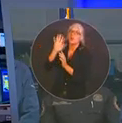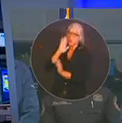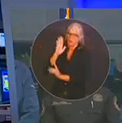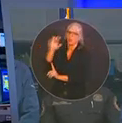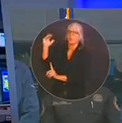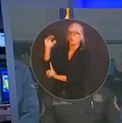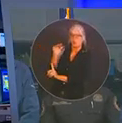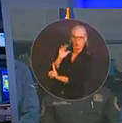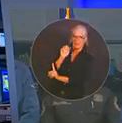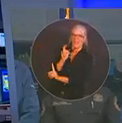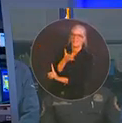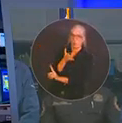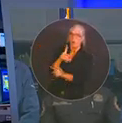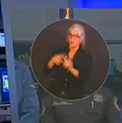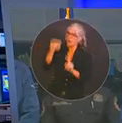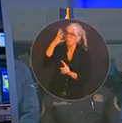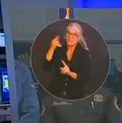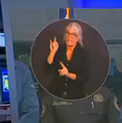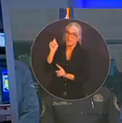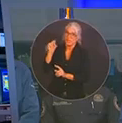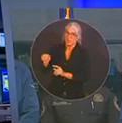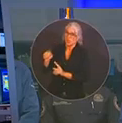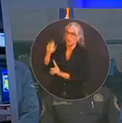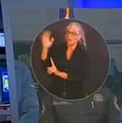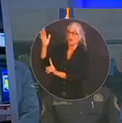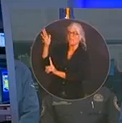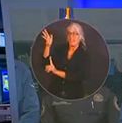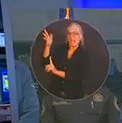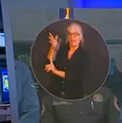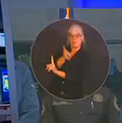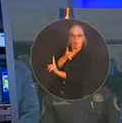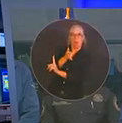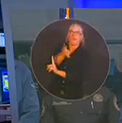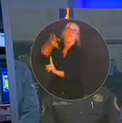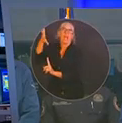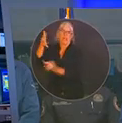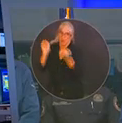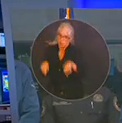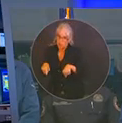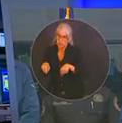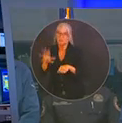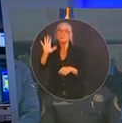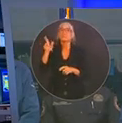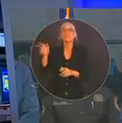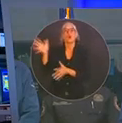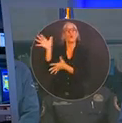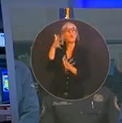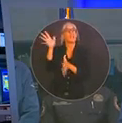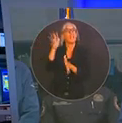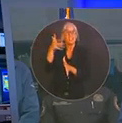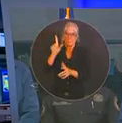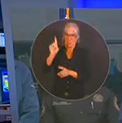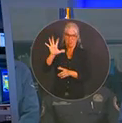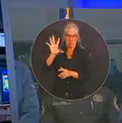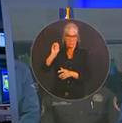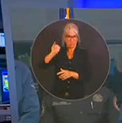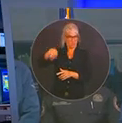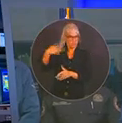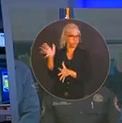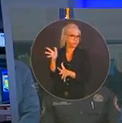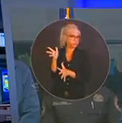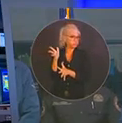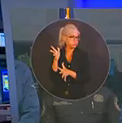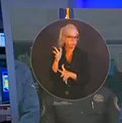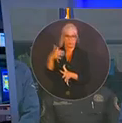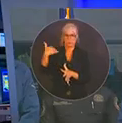approach to the state of Florida. Maximum sustained winds are in excess of 150 miles an hour. Now, their forecasts do call